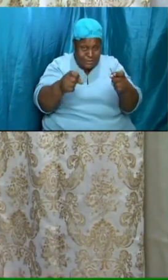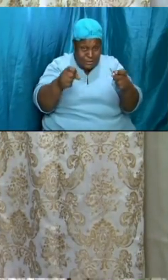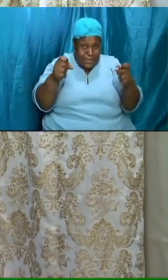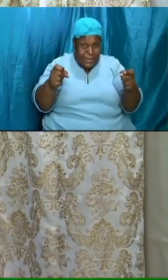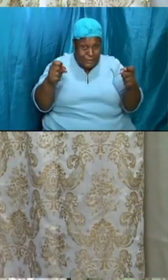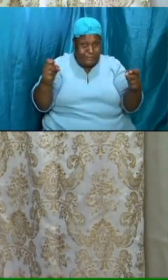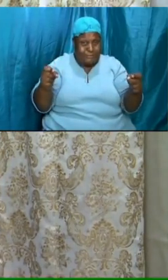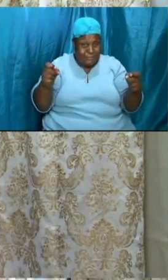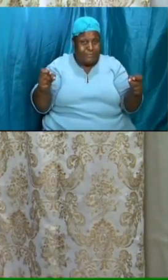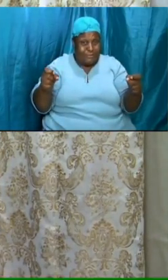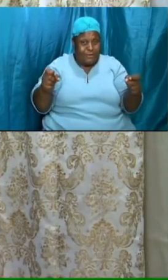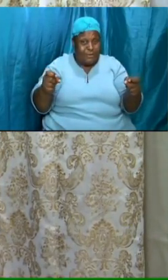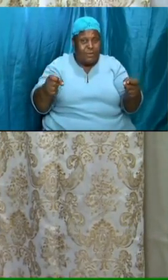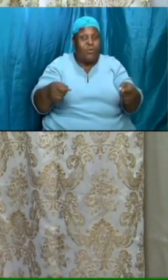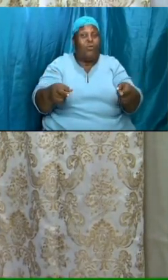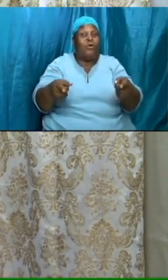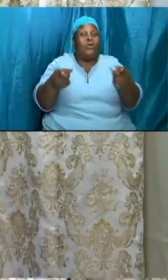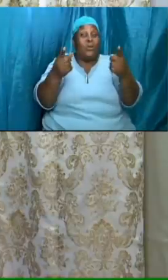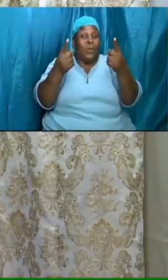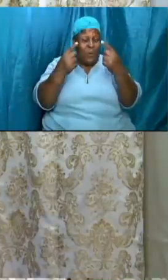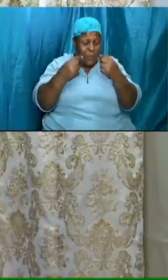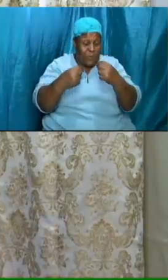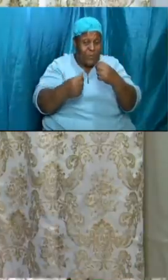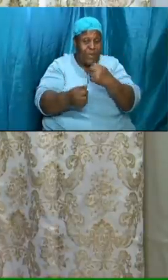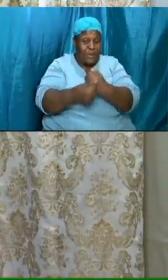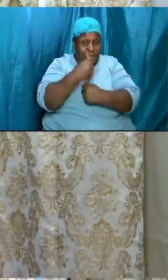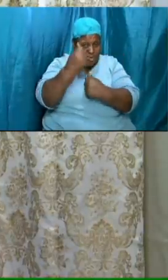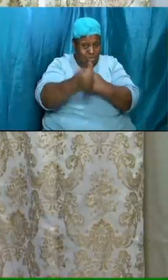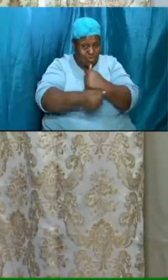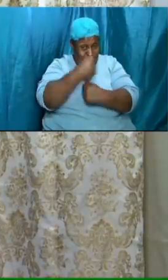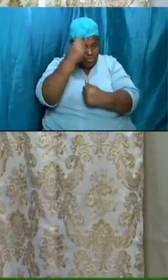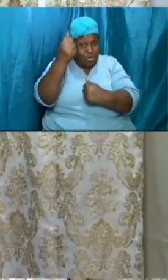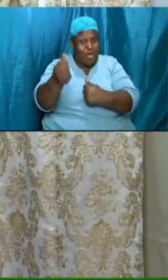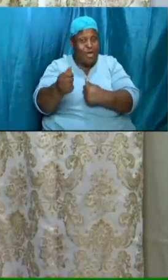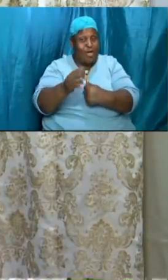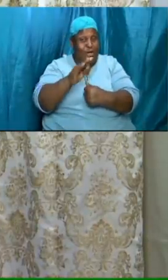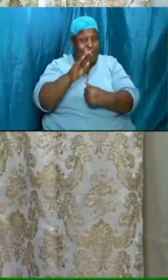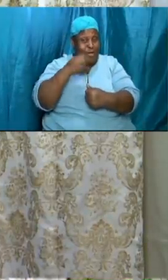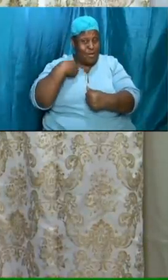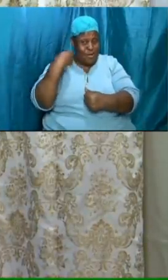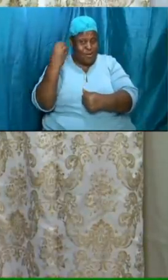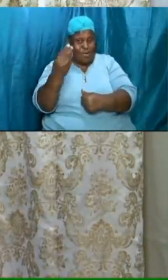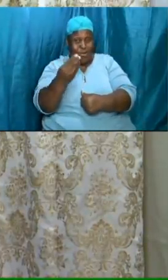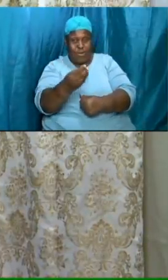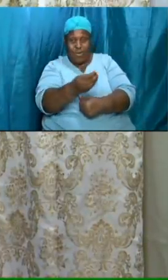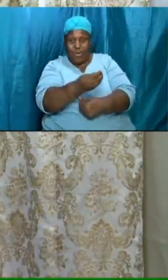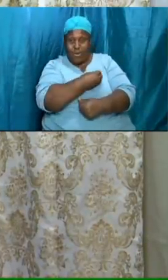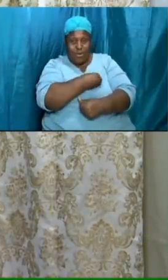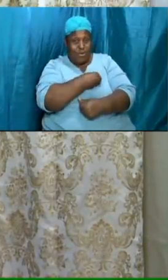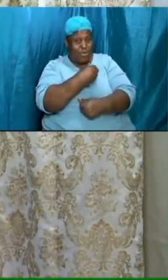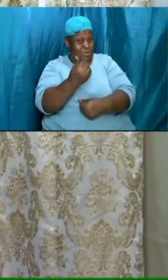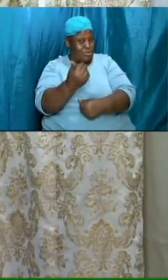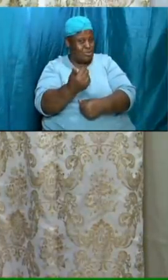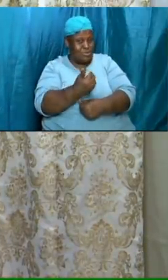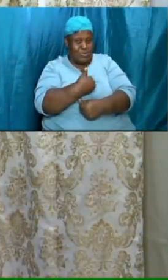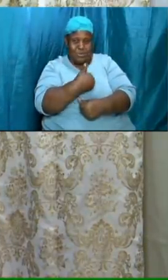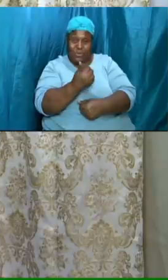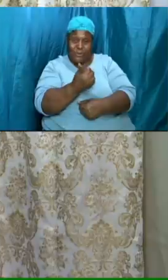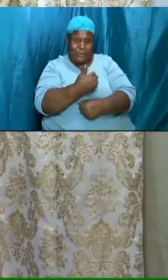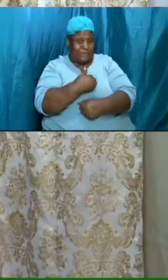the little spaces the little foxes come through the little things a little folly